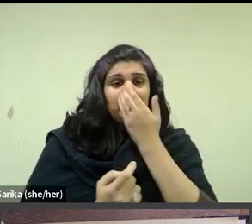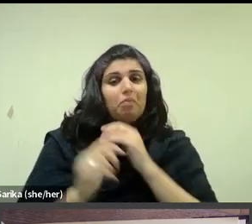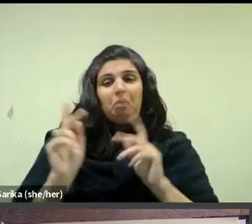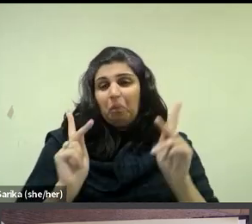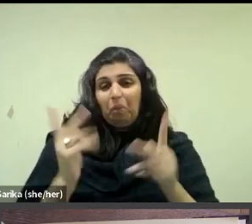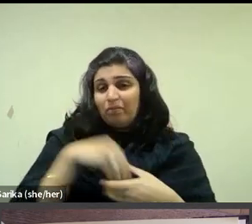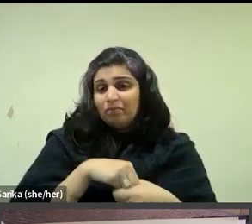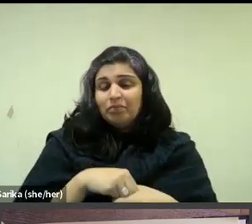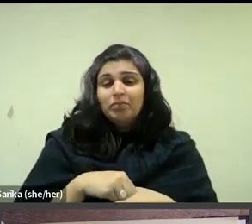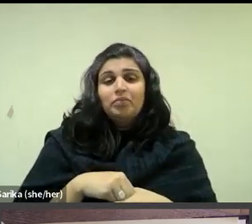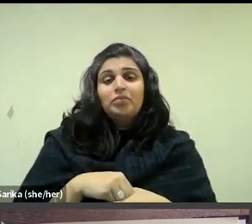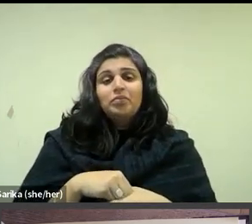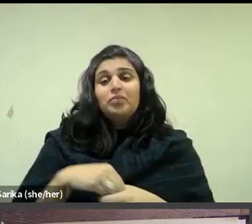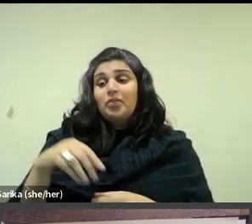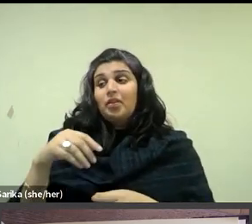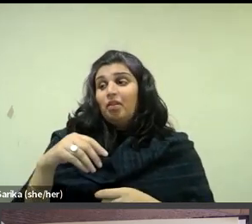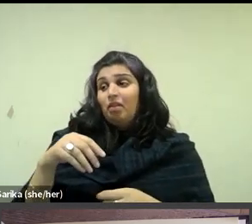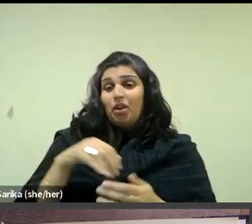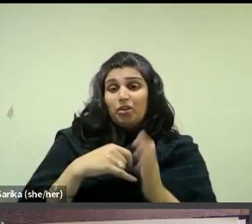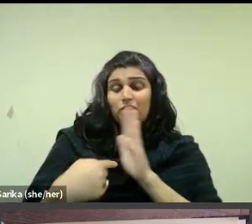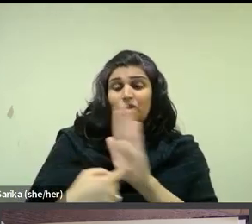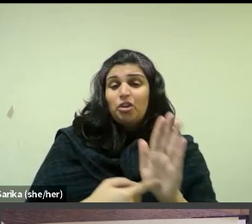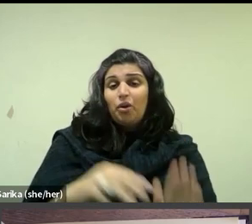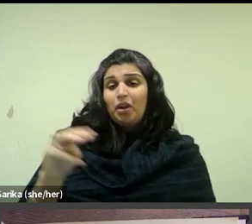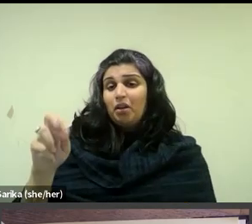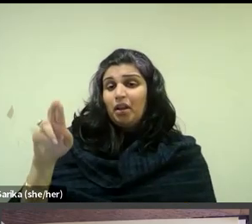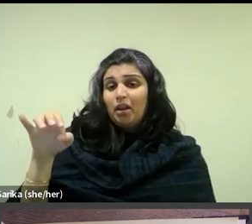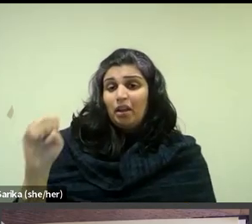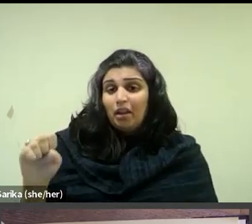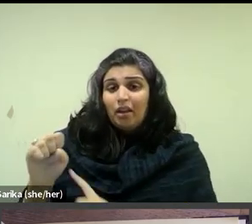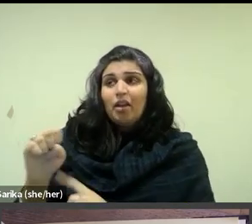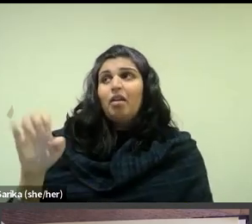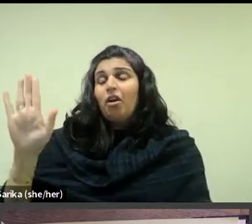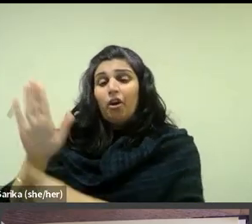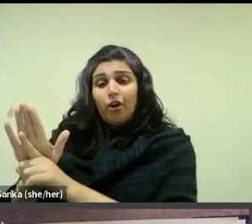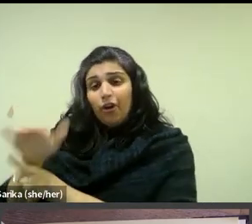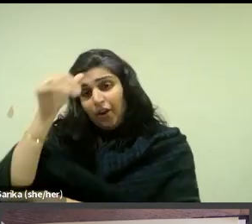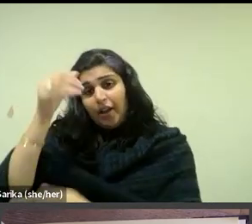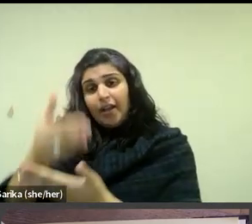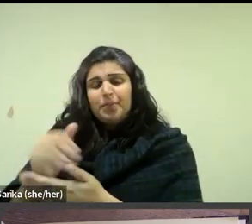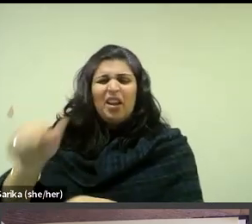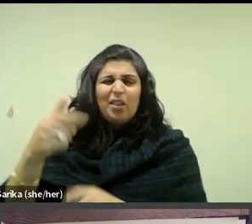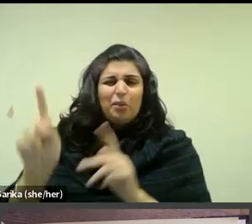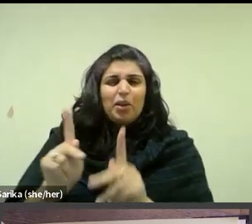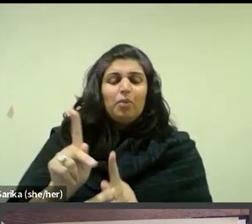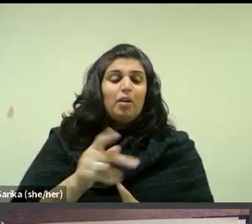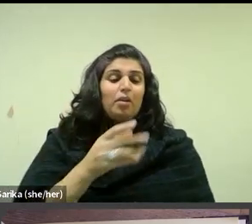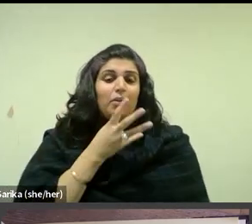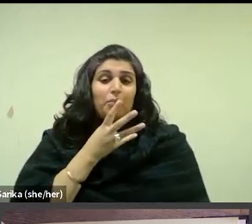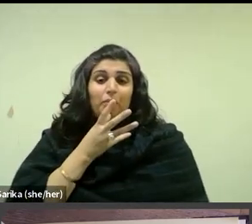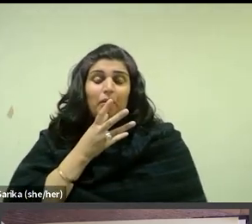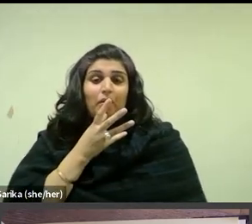Amongst sketches of Marie, her husband Caire Xavier Roussel, and others, the figure of Madame Vuillard